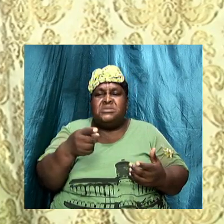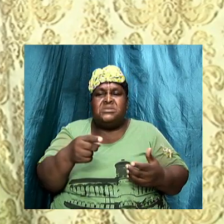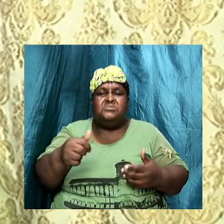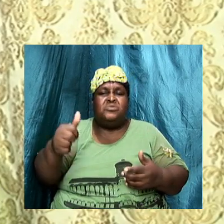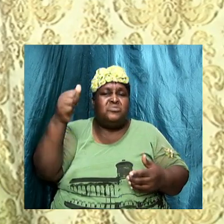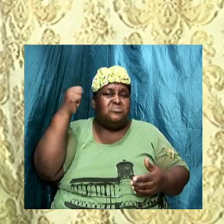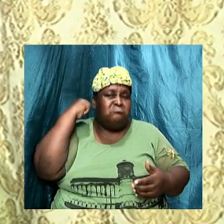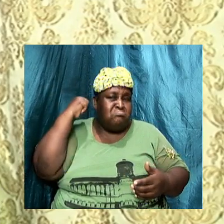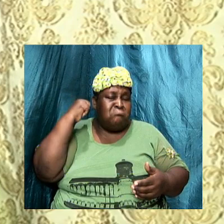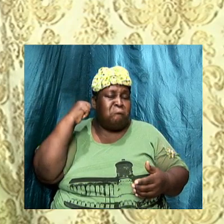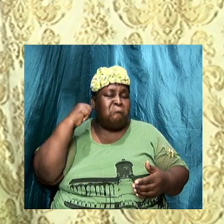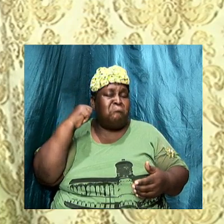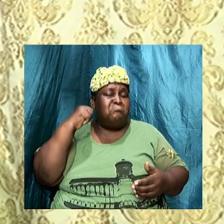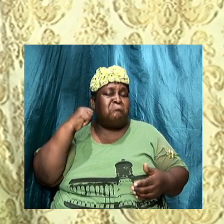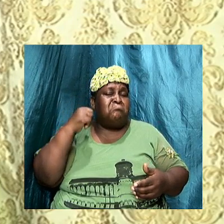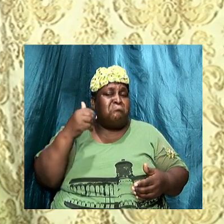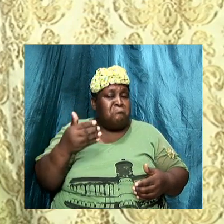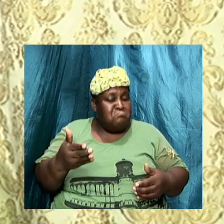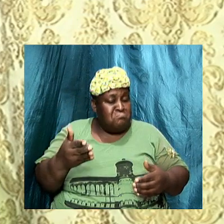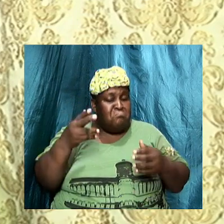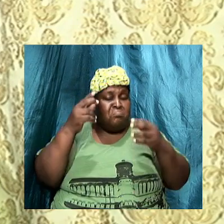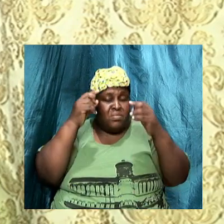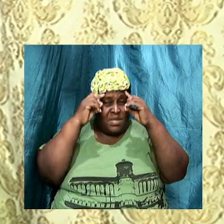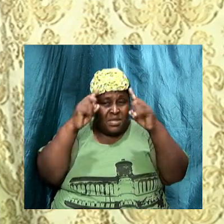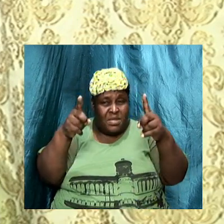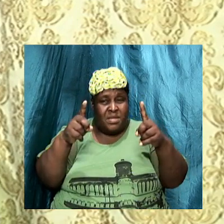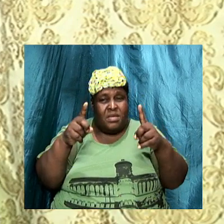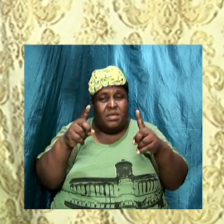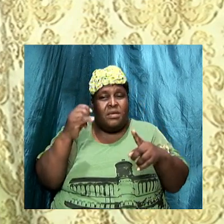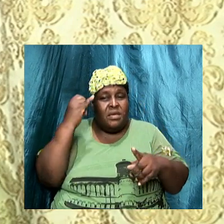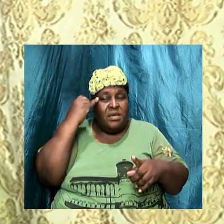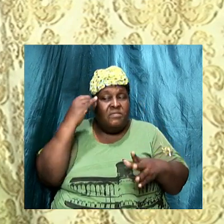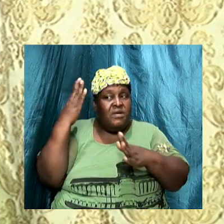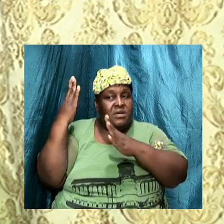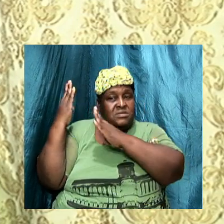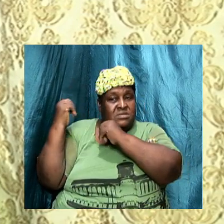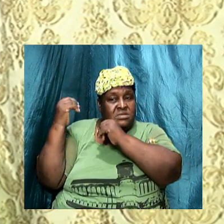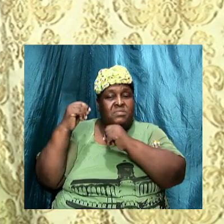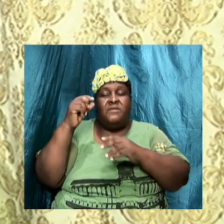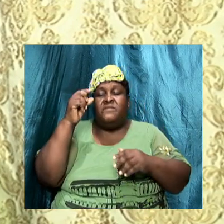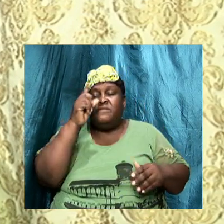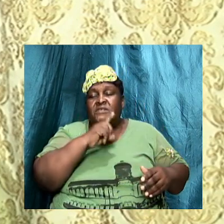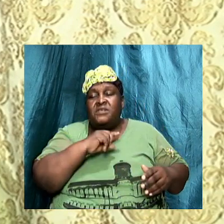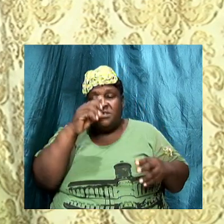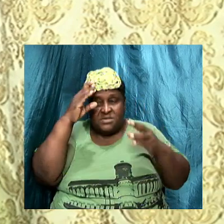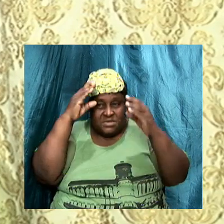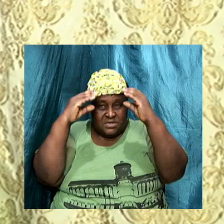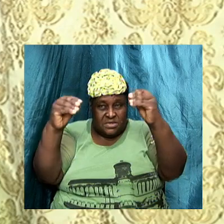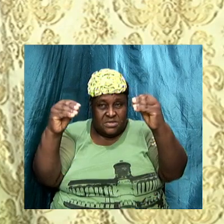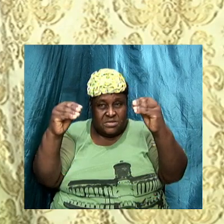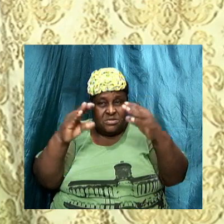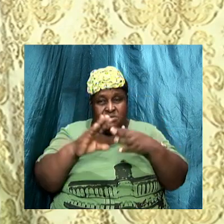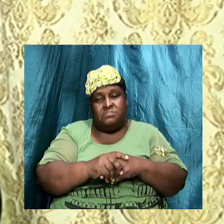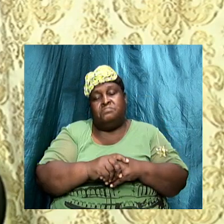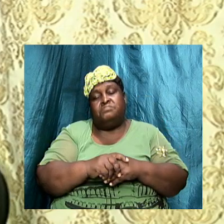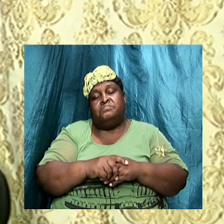Because, you know, really if we accept this teaching, this false teaching, then it would